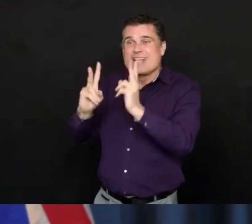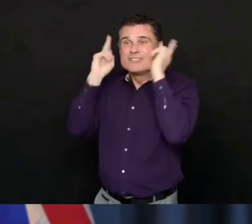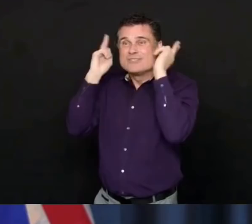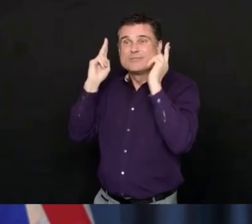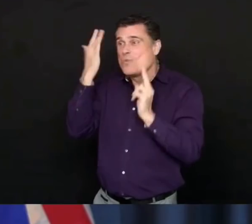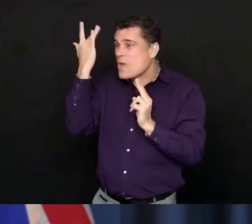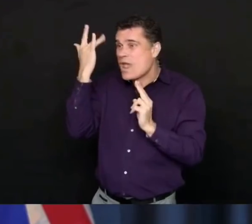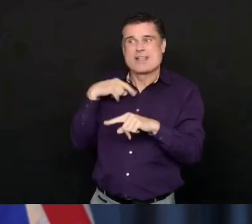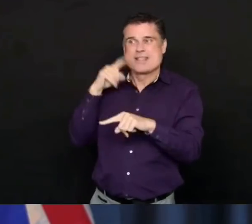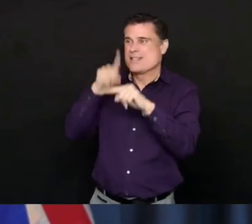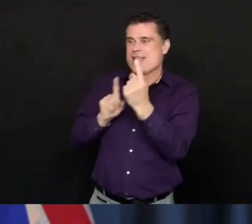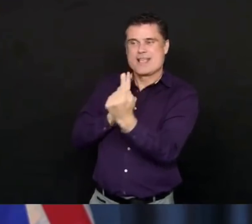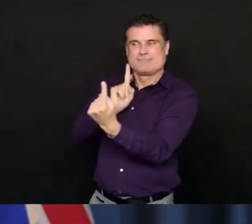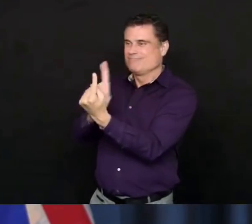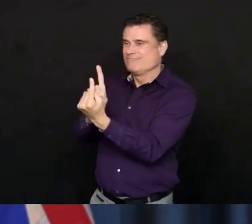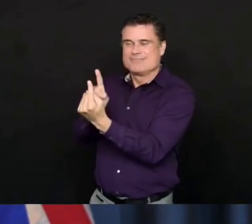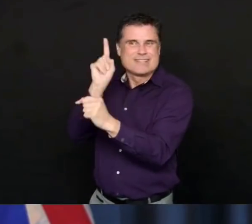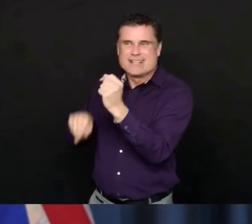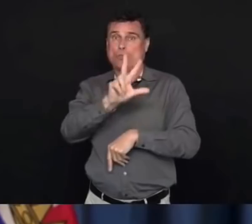safe.